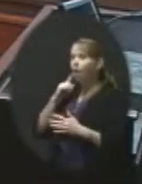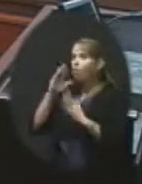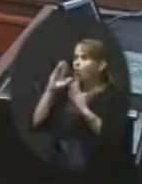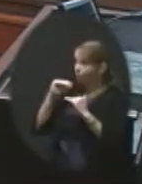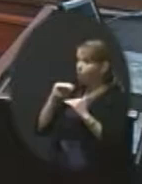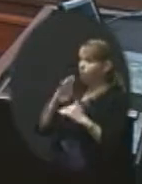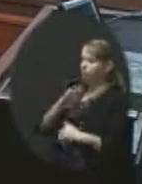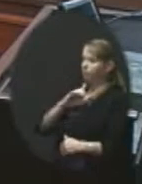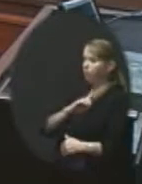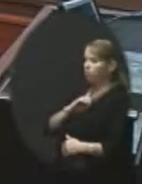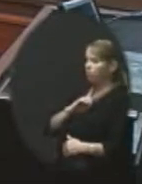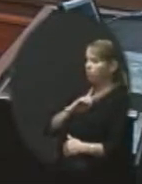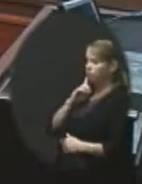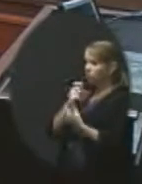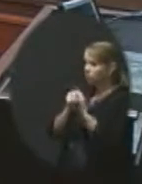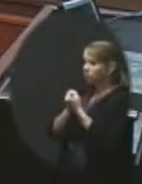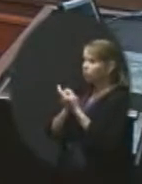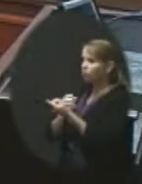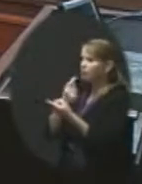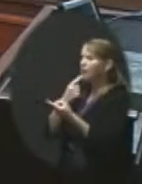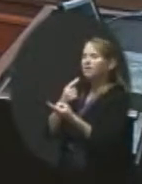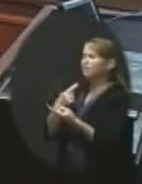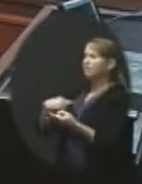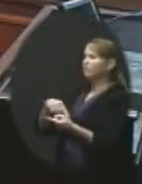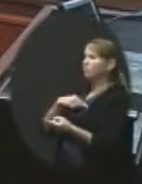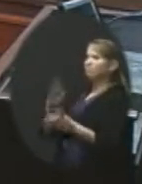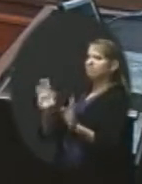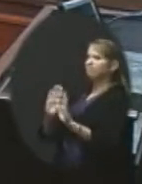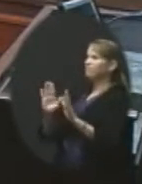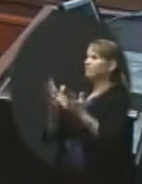we're not interested in supporting an extreme statement.